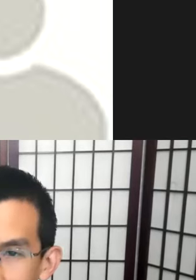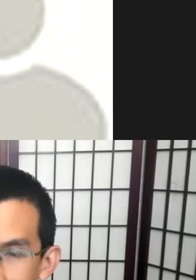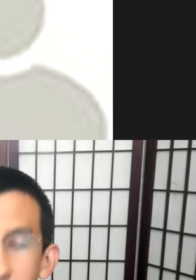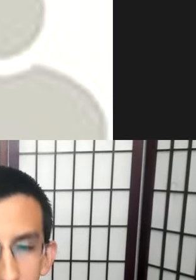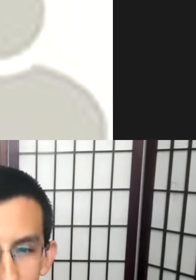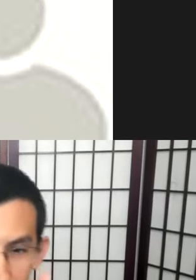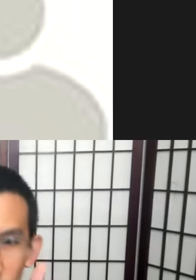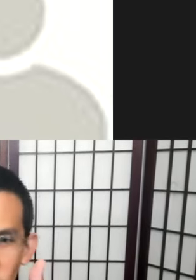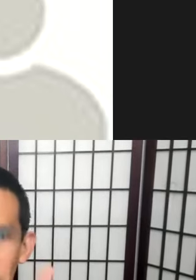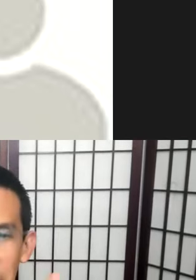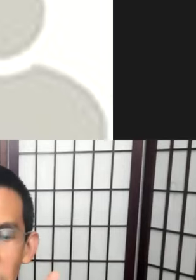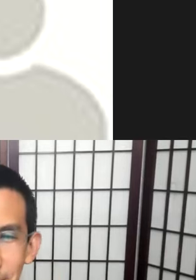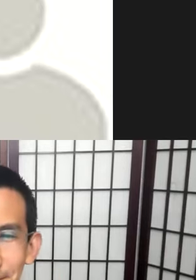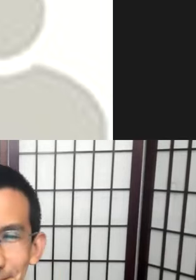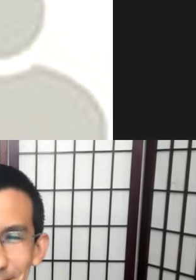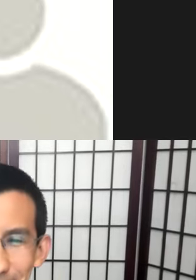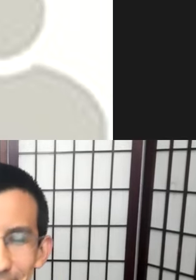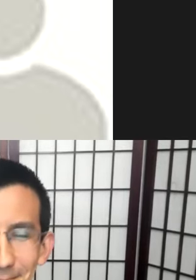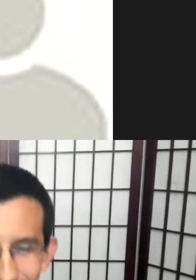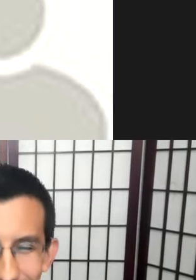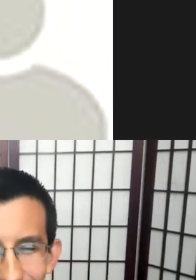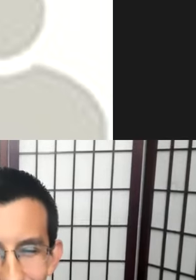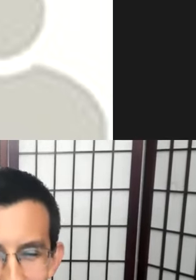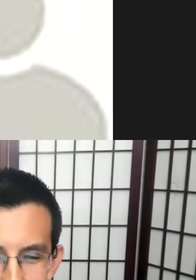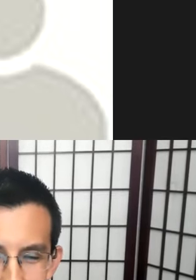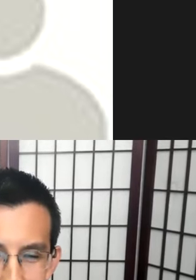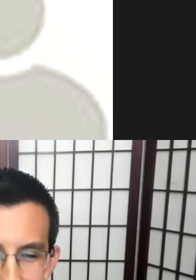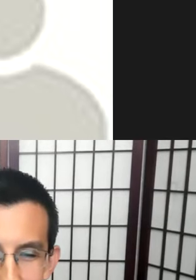for Dr. Erna Kirkness paper on First Nations and higher education.